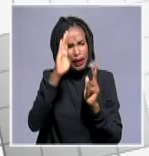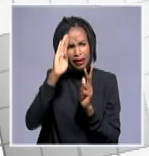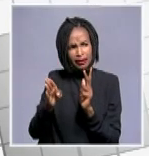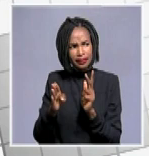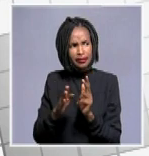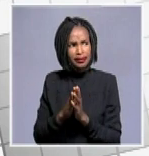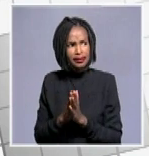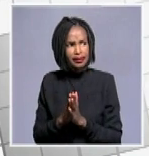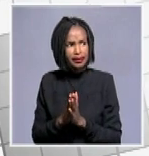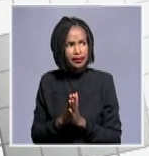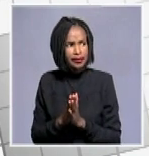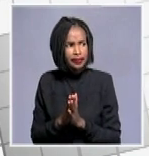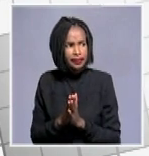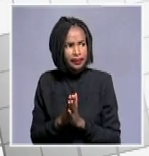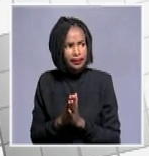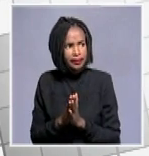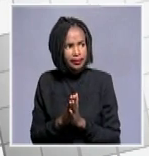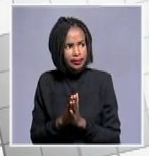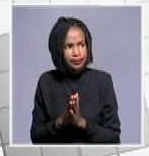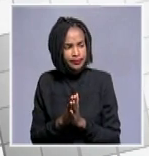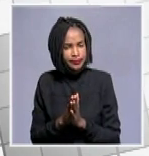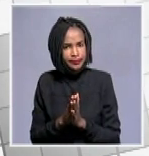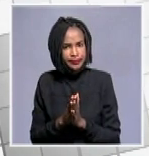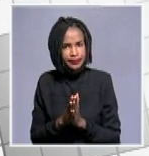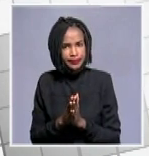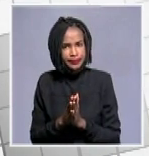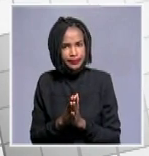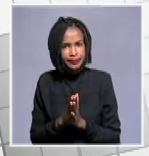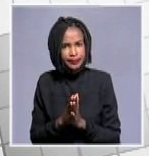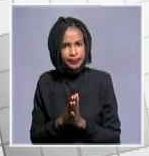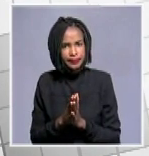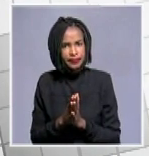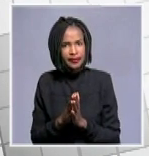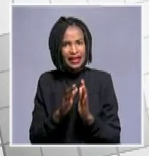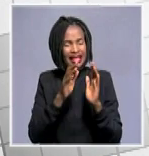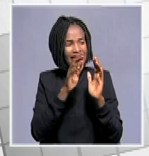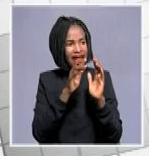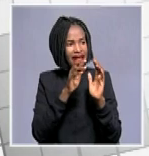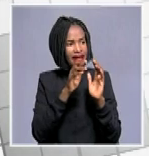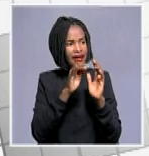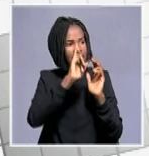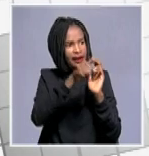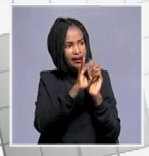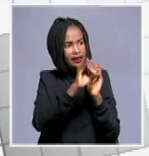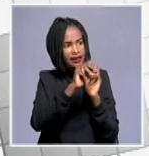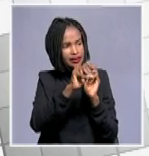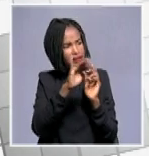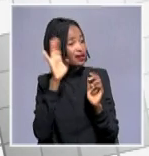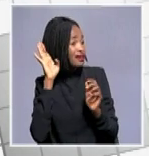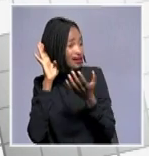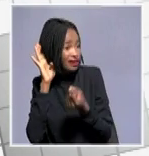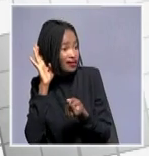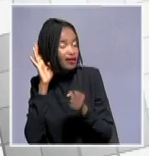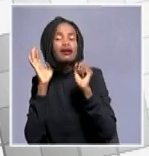Natangwa can you hear me yes I can hear you